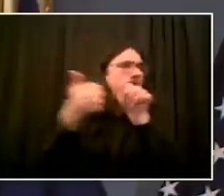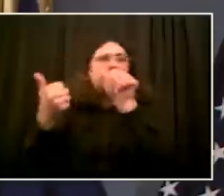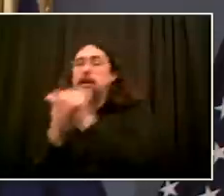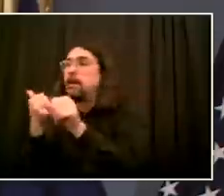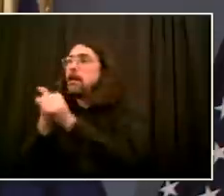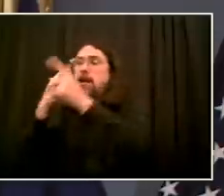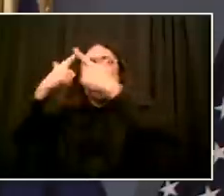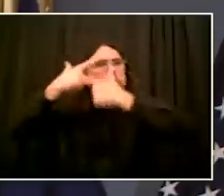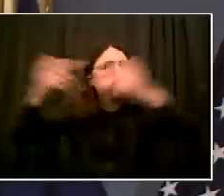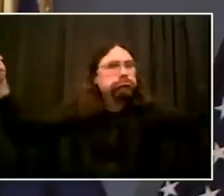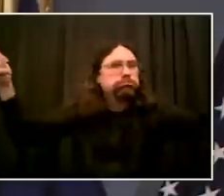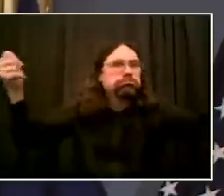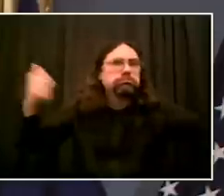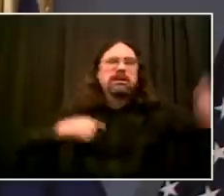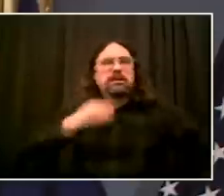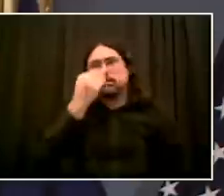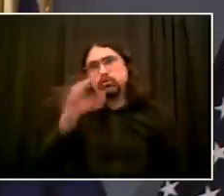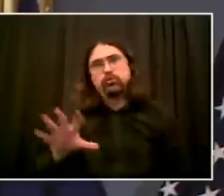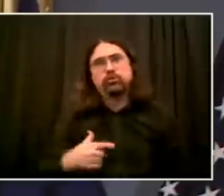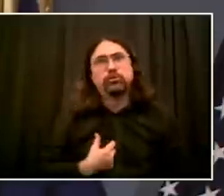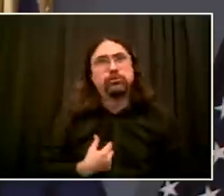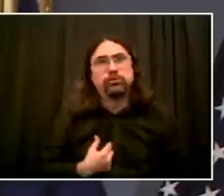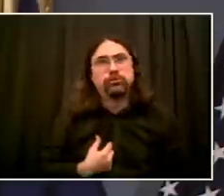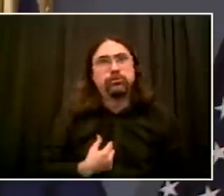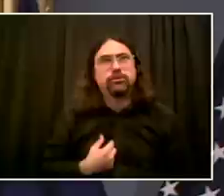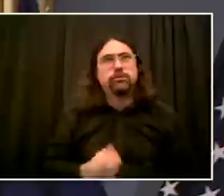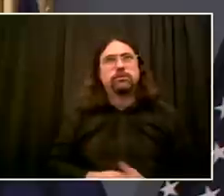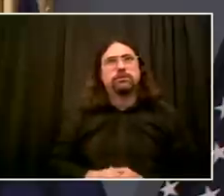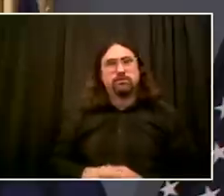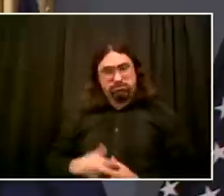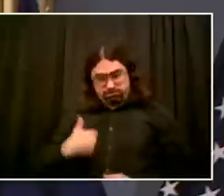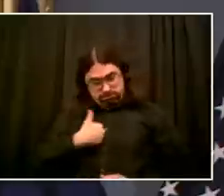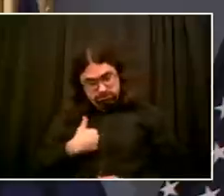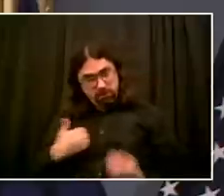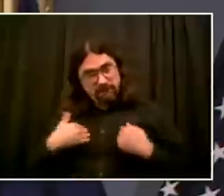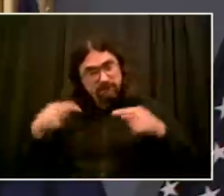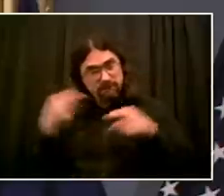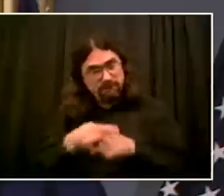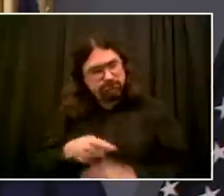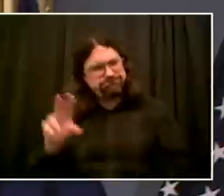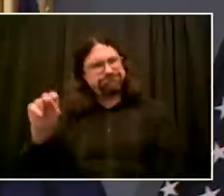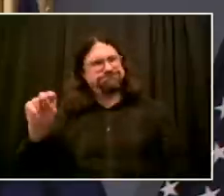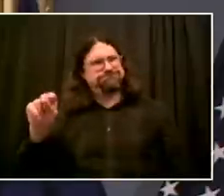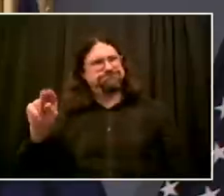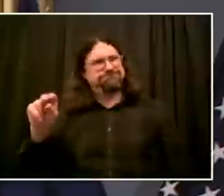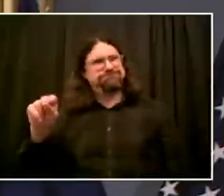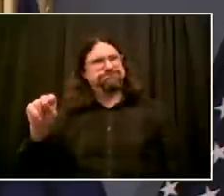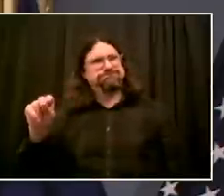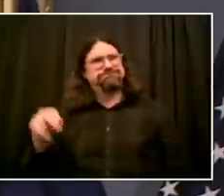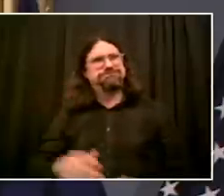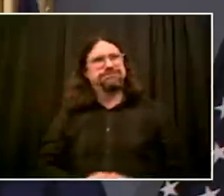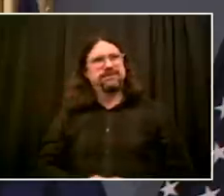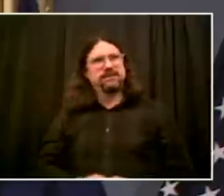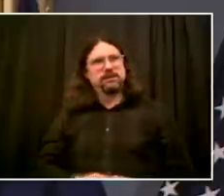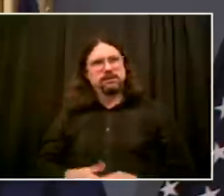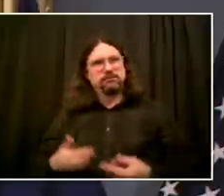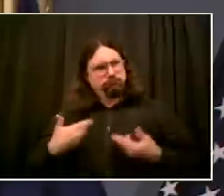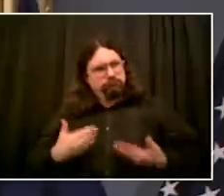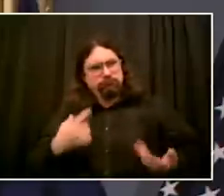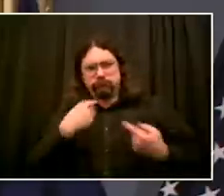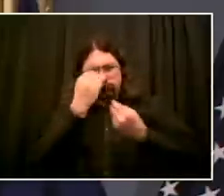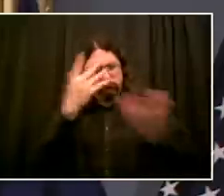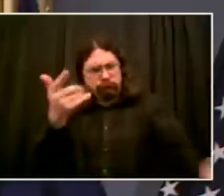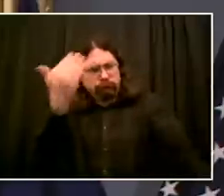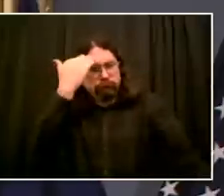my entire life that there were things I didn't understand, and it's even clearer to me now, and it's clear to me why I need to say it out loud, and why all white elected